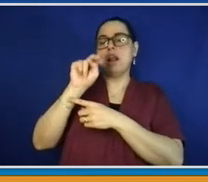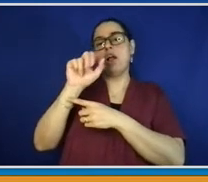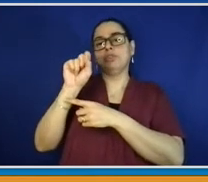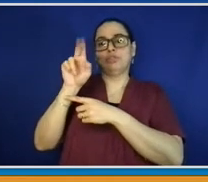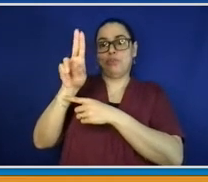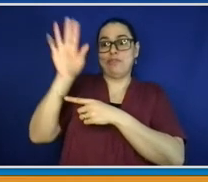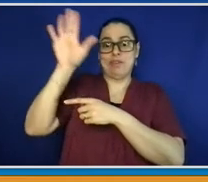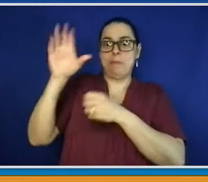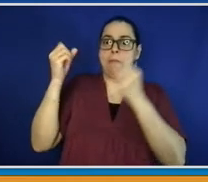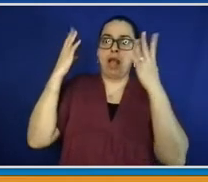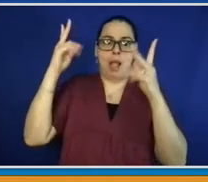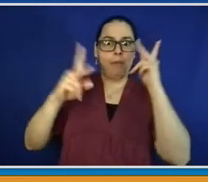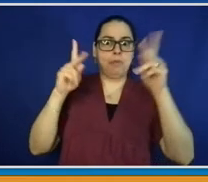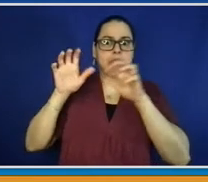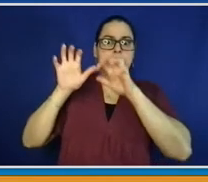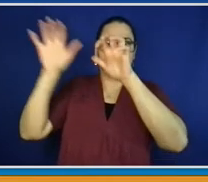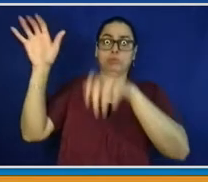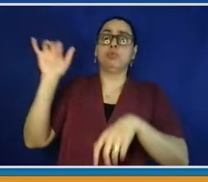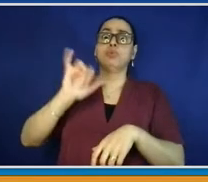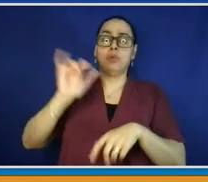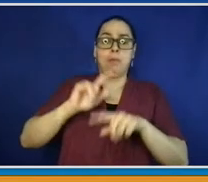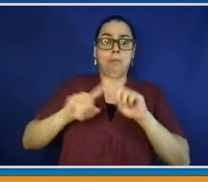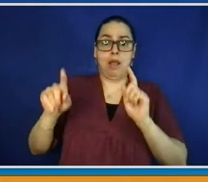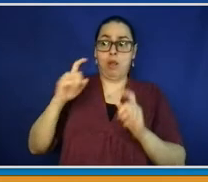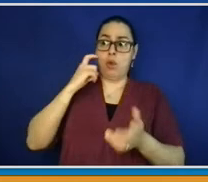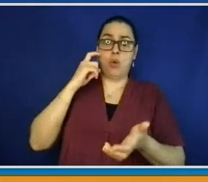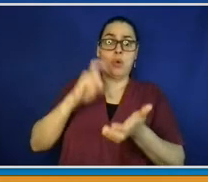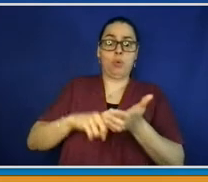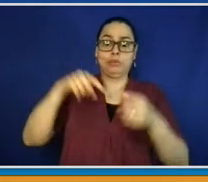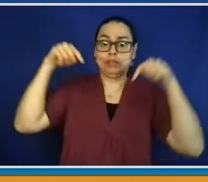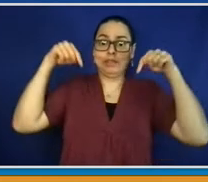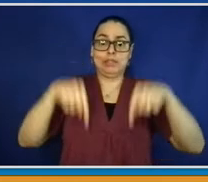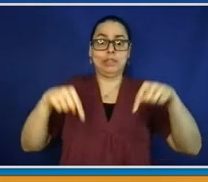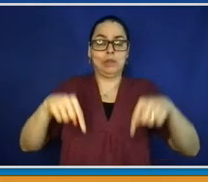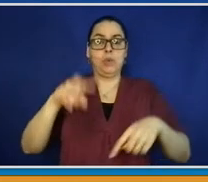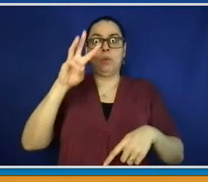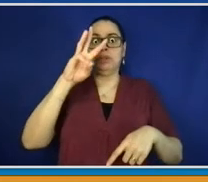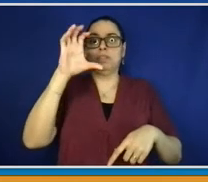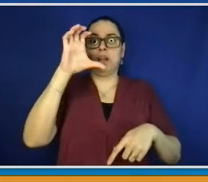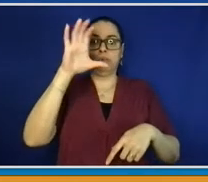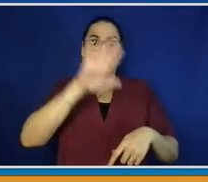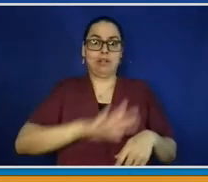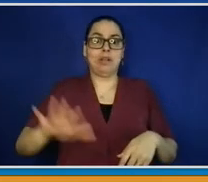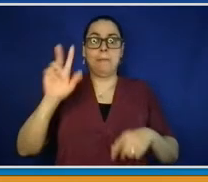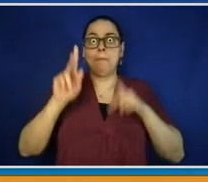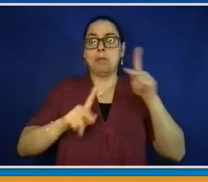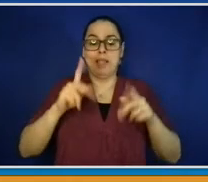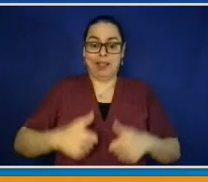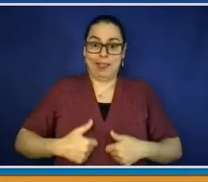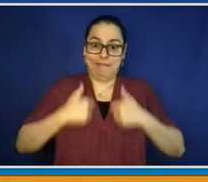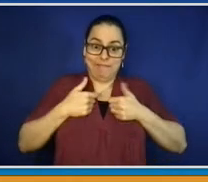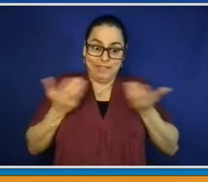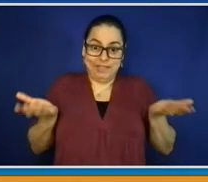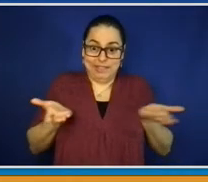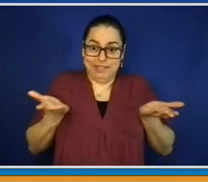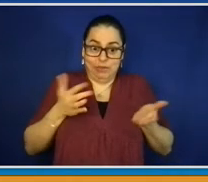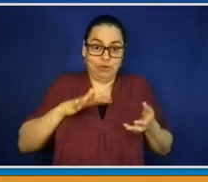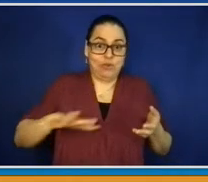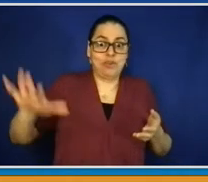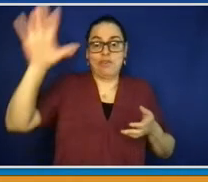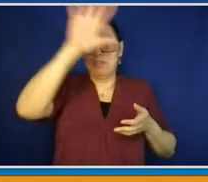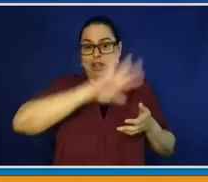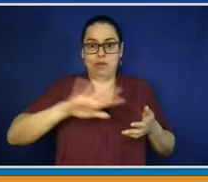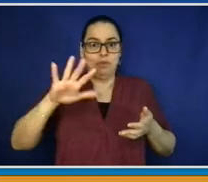of Westchester have responded. So to the extent that we are at that percentage of vaccination, that we think is the single biggest,